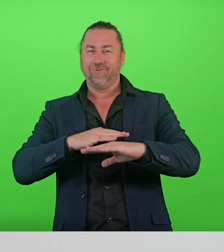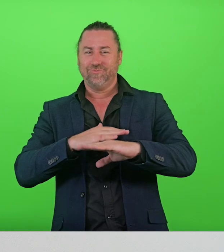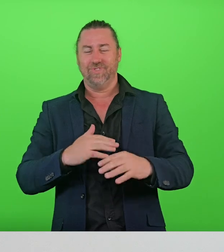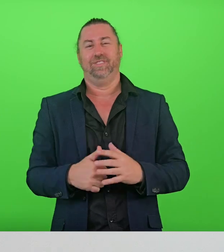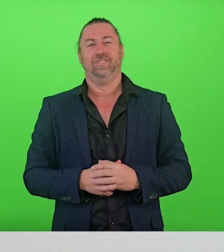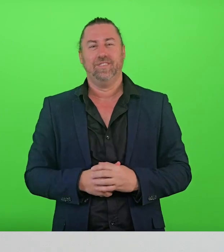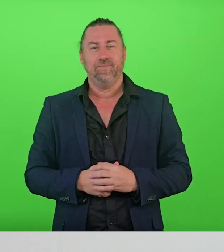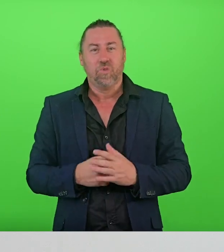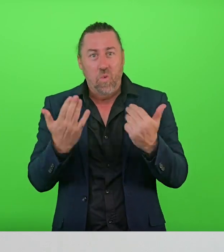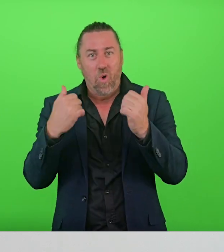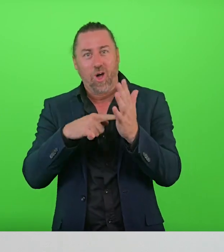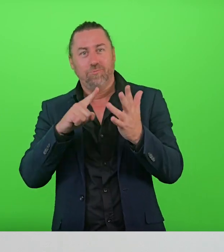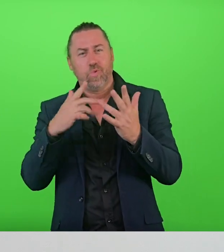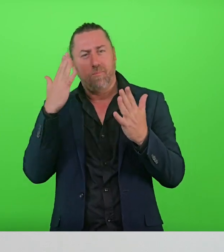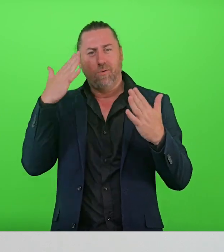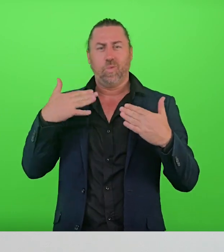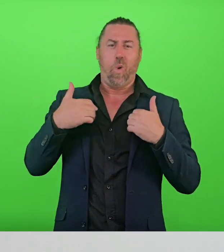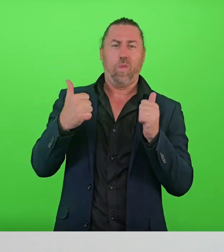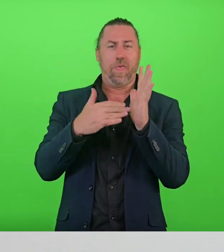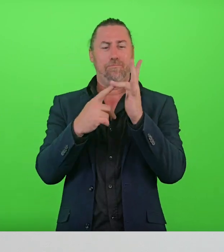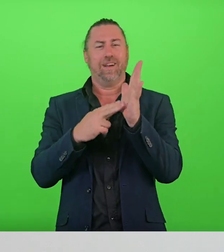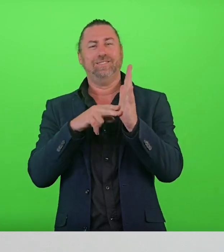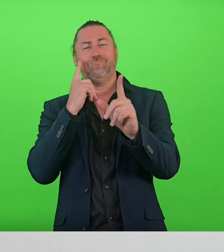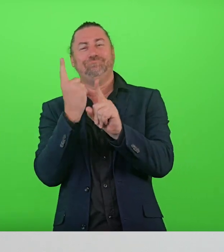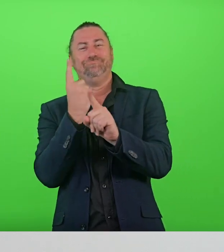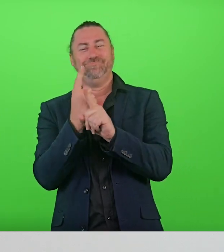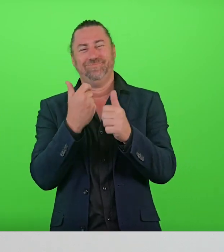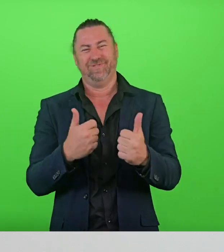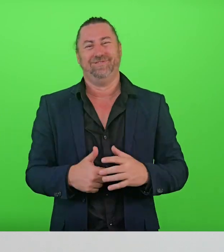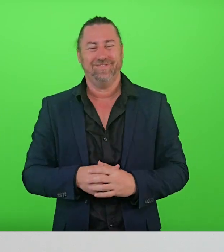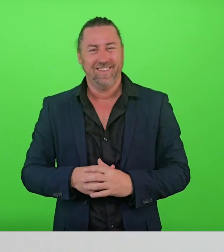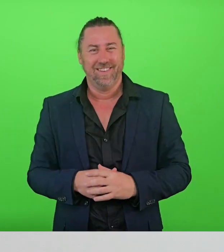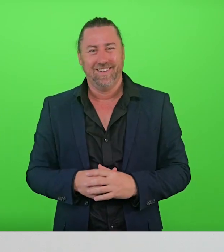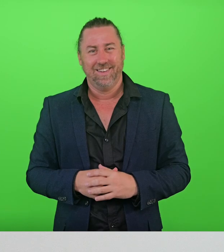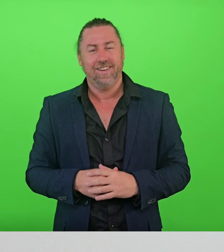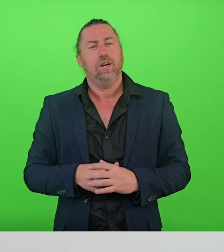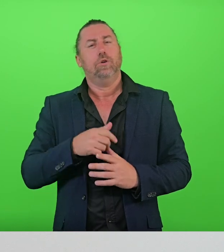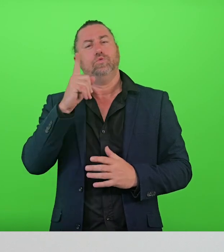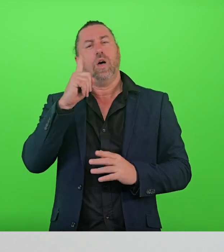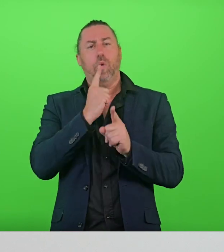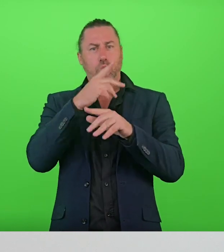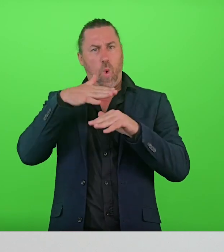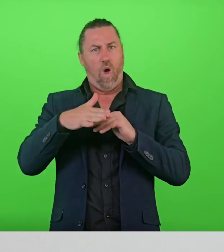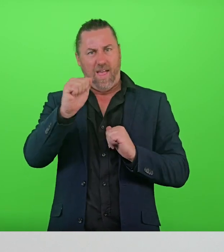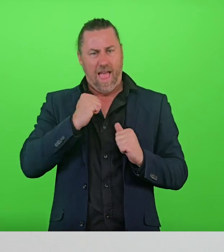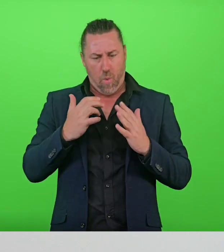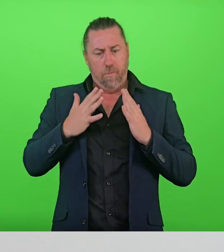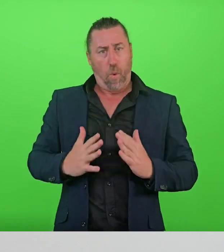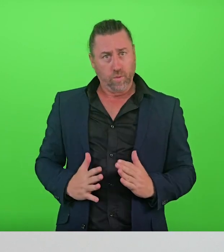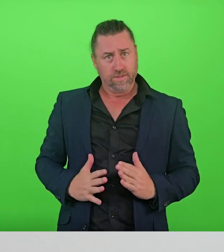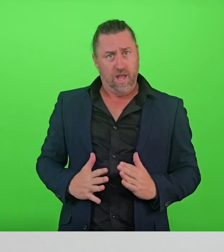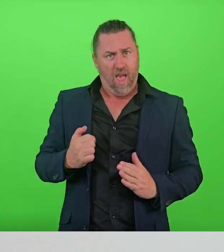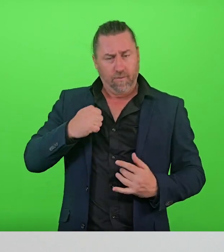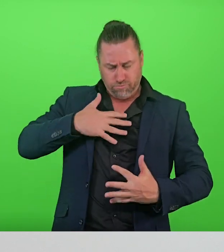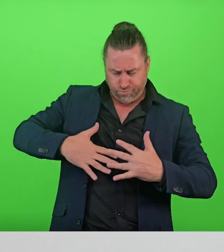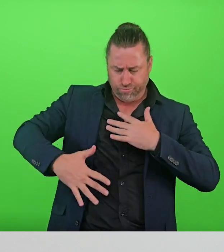Welcome to another Mental Health Monday segment. Today I'm going to talk about some of the biological factors that